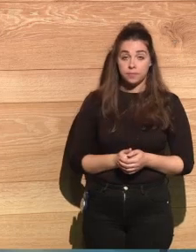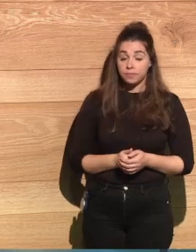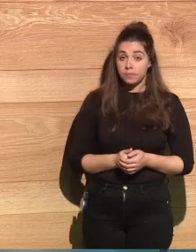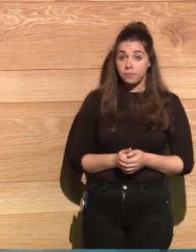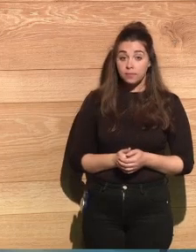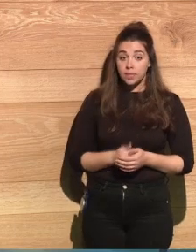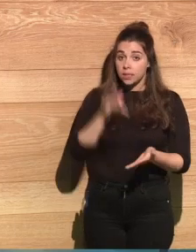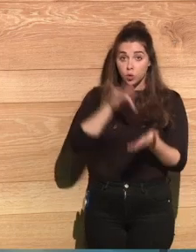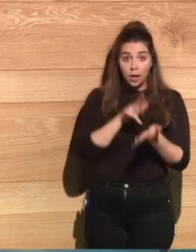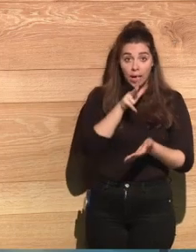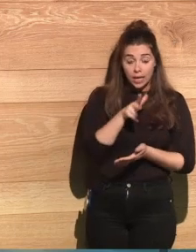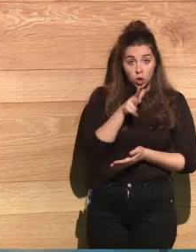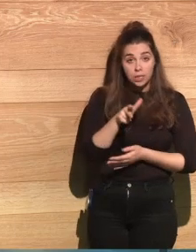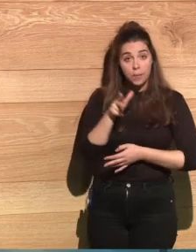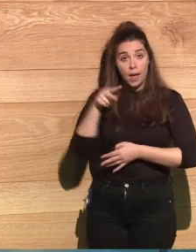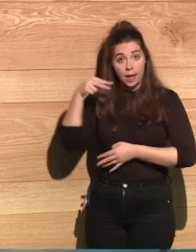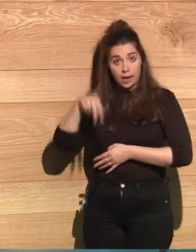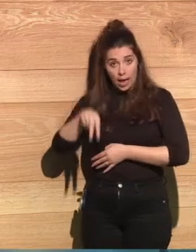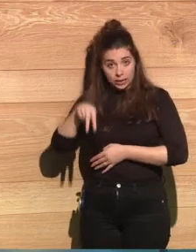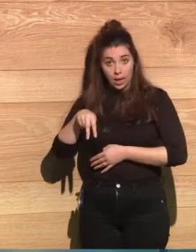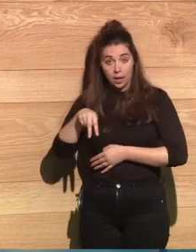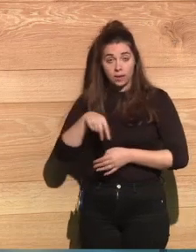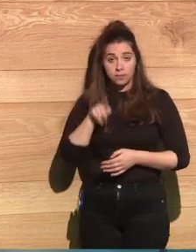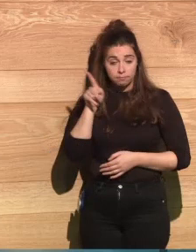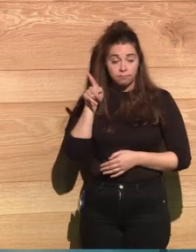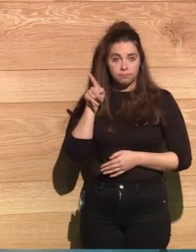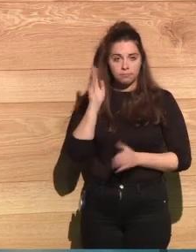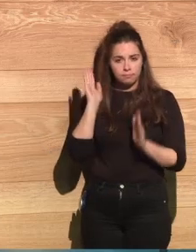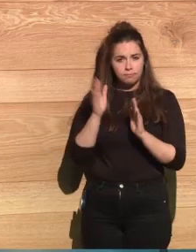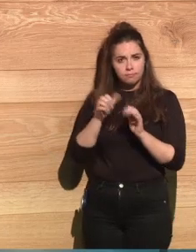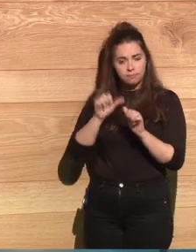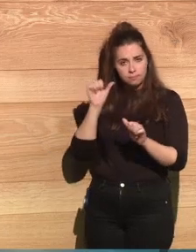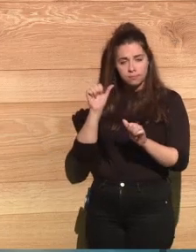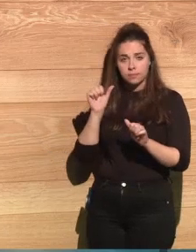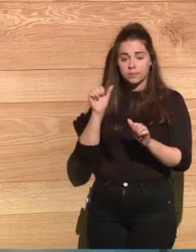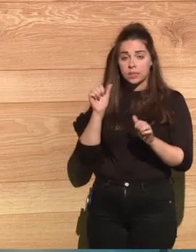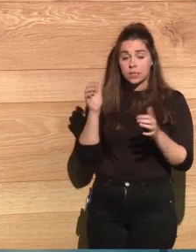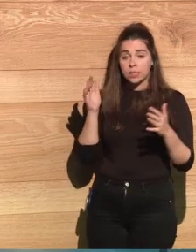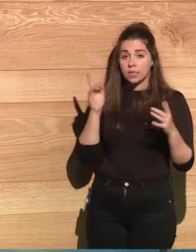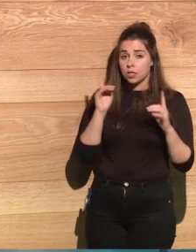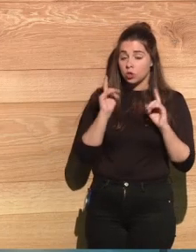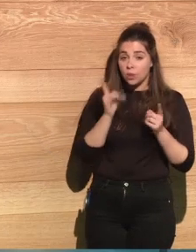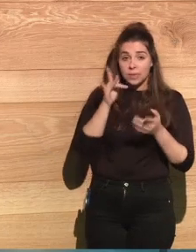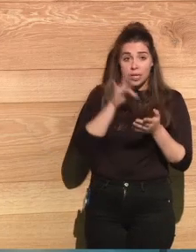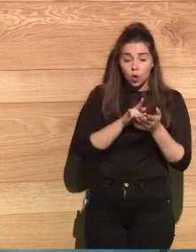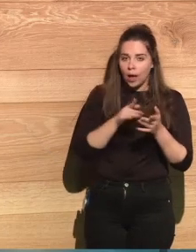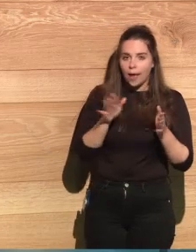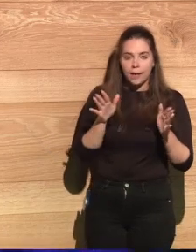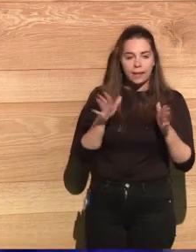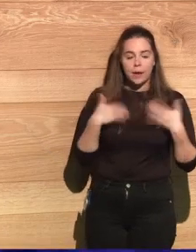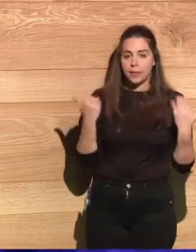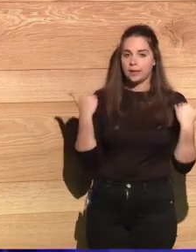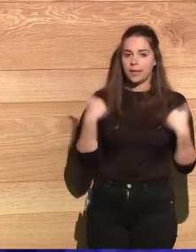Nagasaki is not something which happened and that evil was wiped. Like European Holocaust,